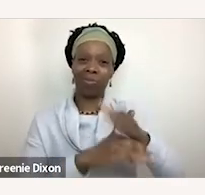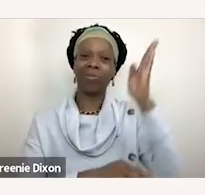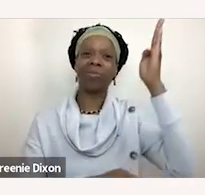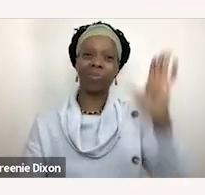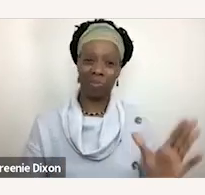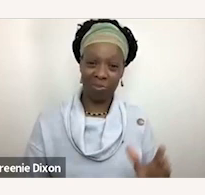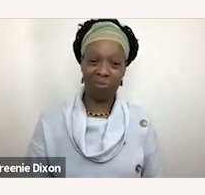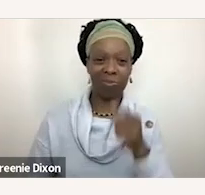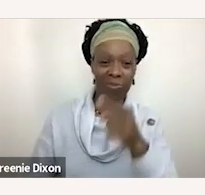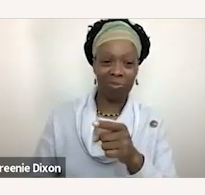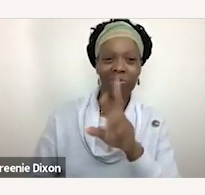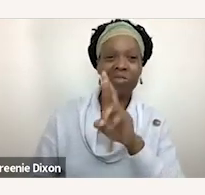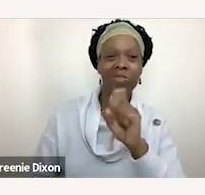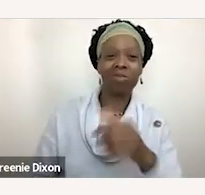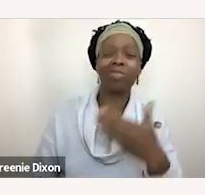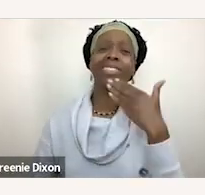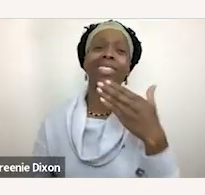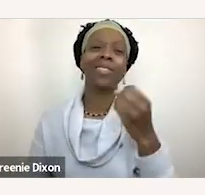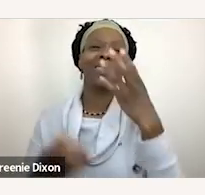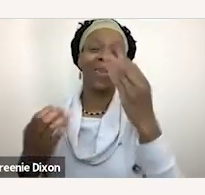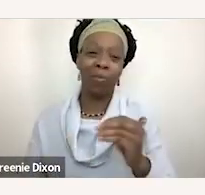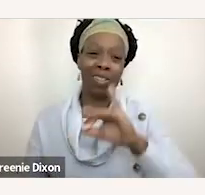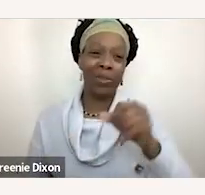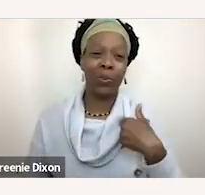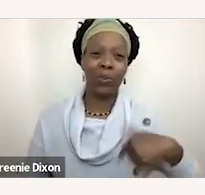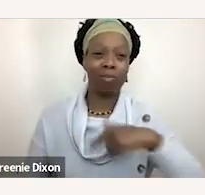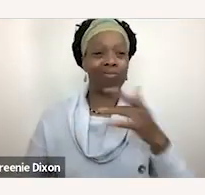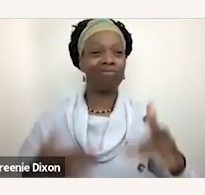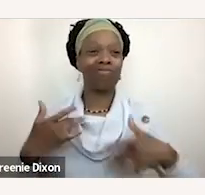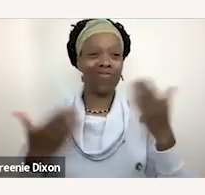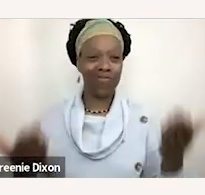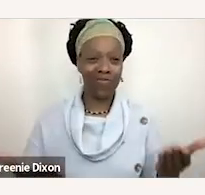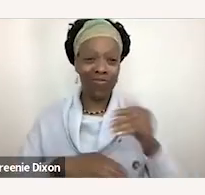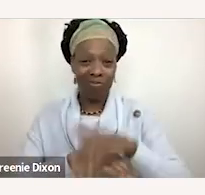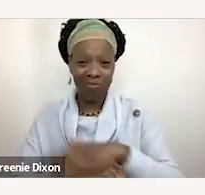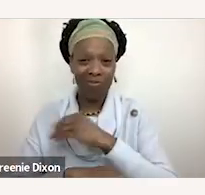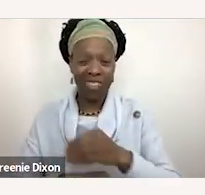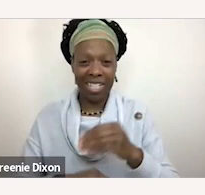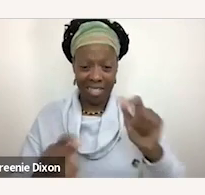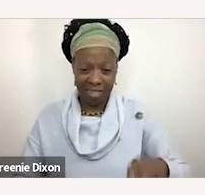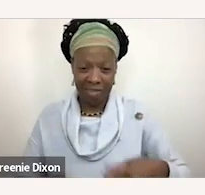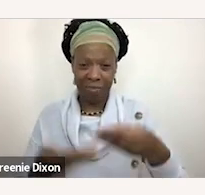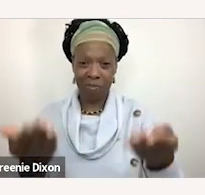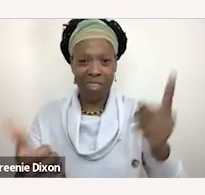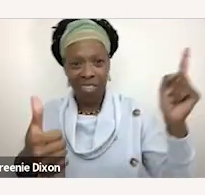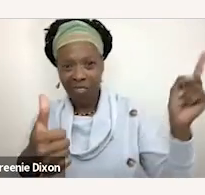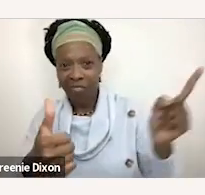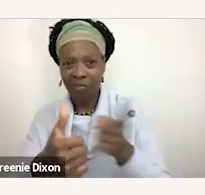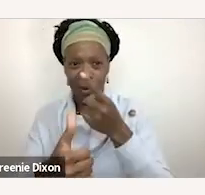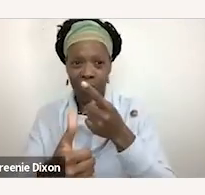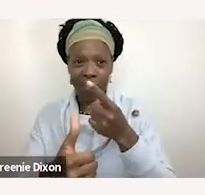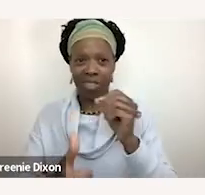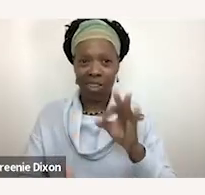Thank you so much, Jose, and we are thrilled, obviously, to be here tonight and to be delivering the first of actually